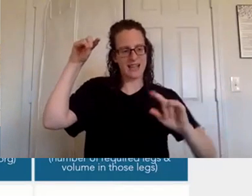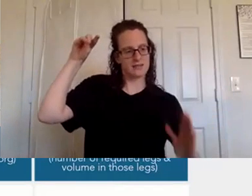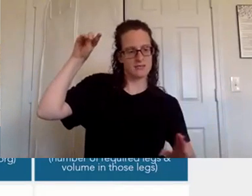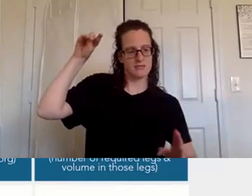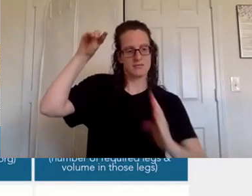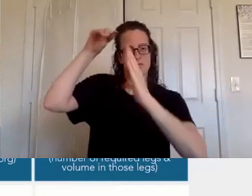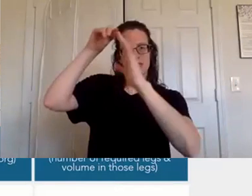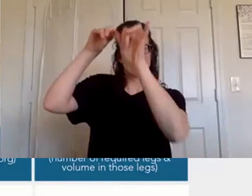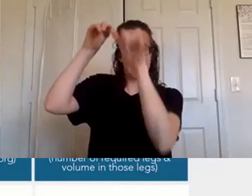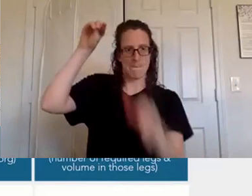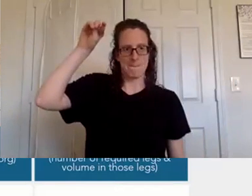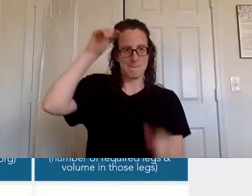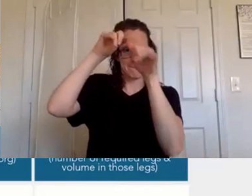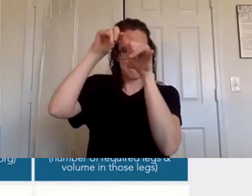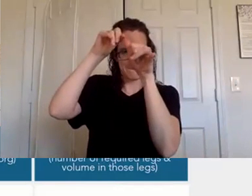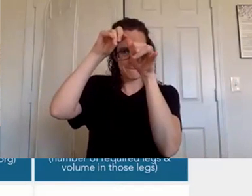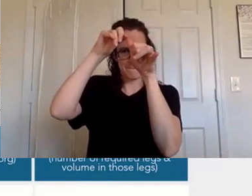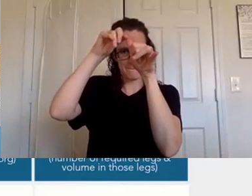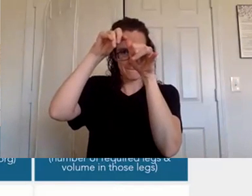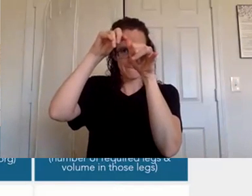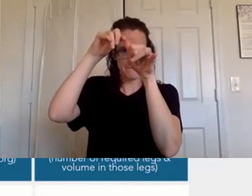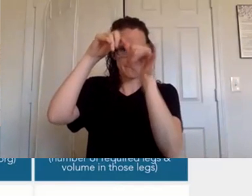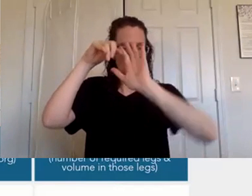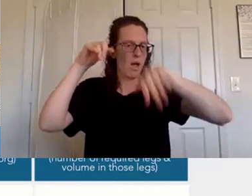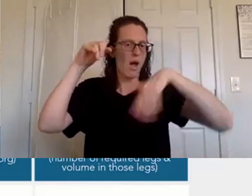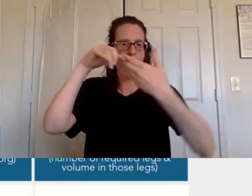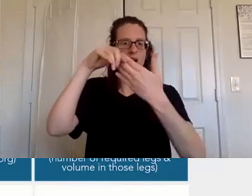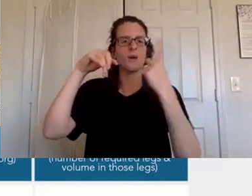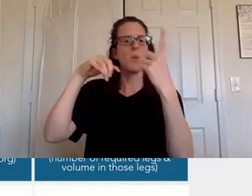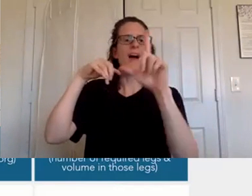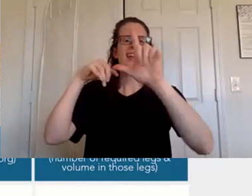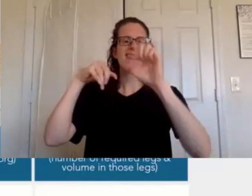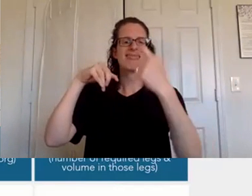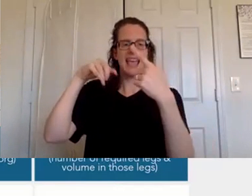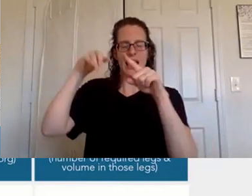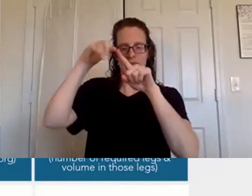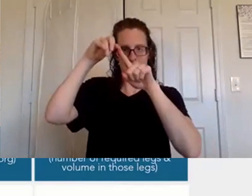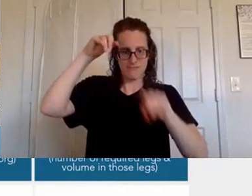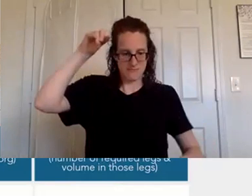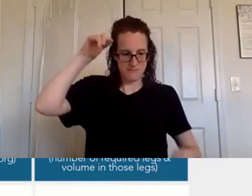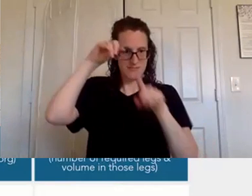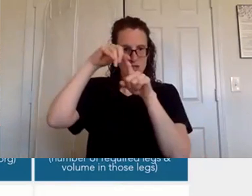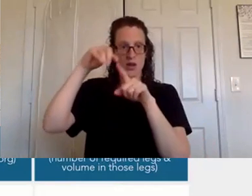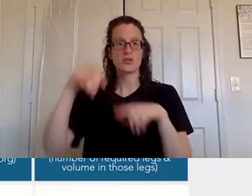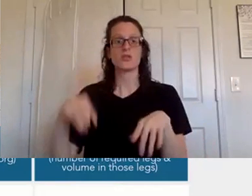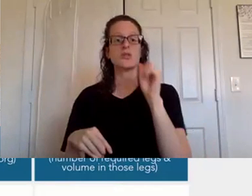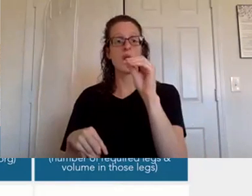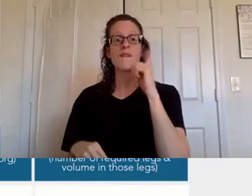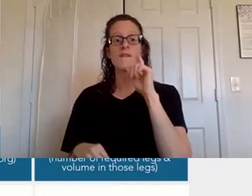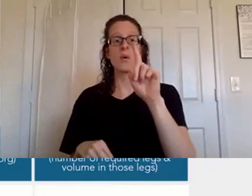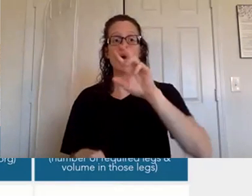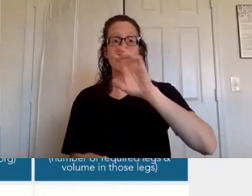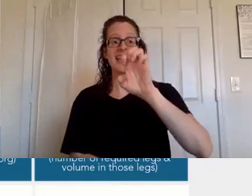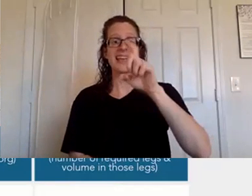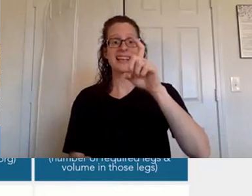those children under them the grandchildren all those are part of one leg so for the rank of executive you have